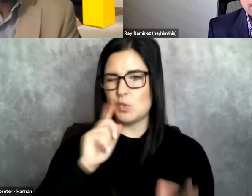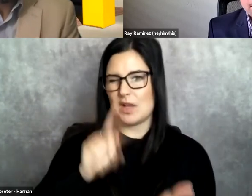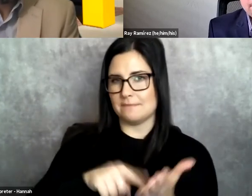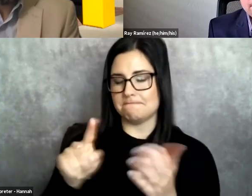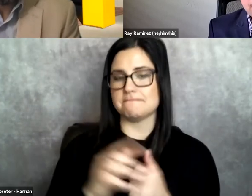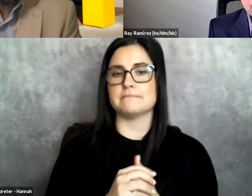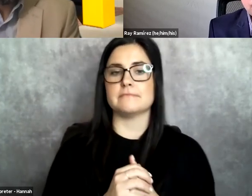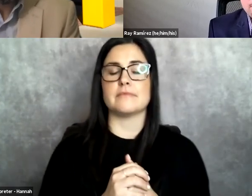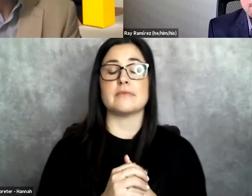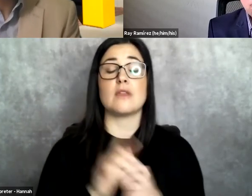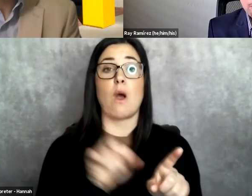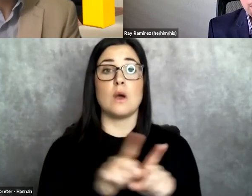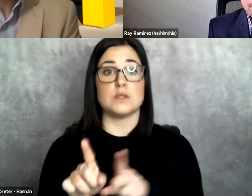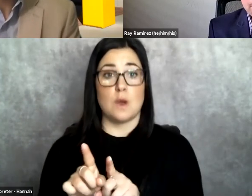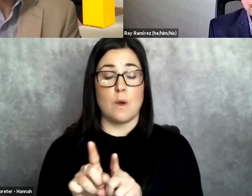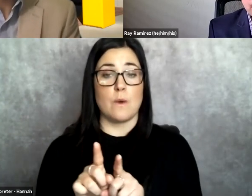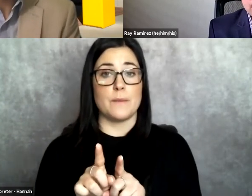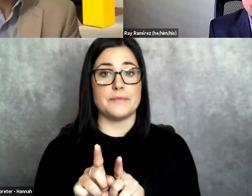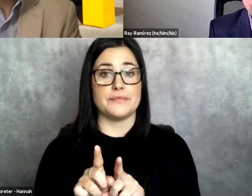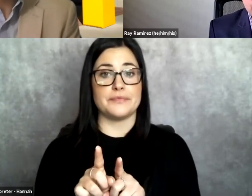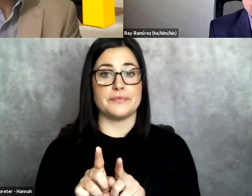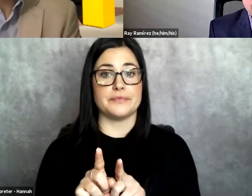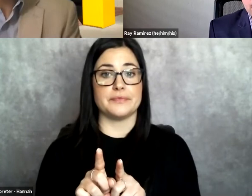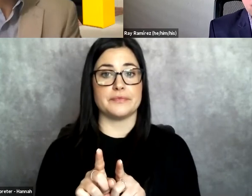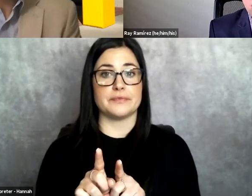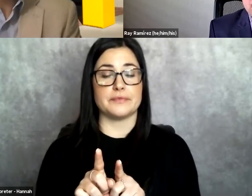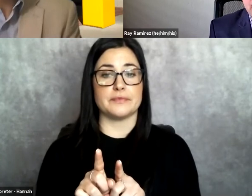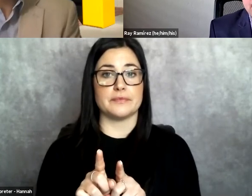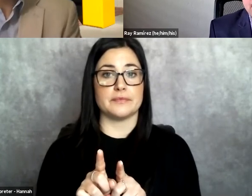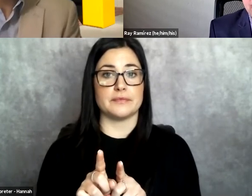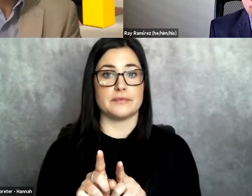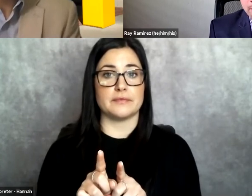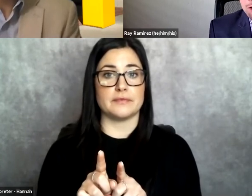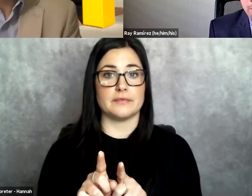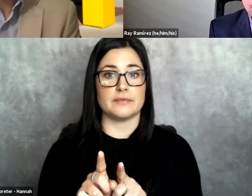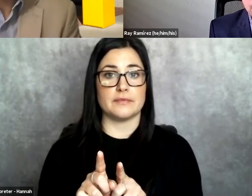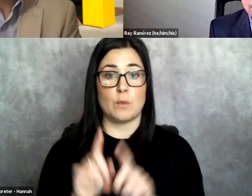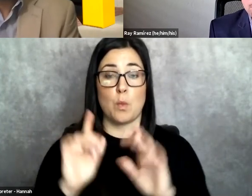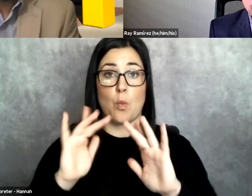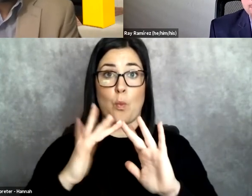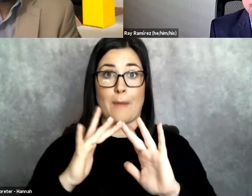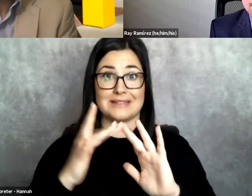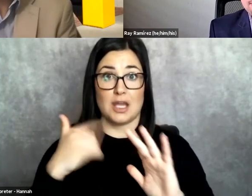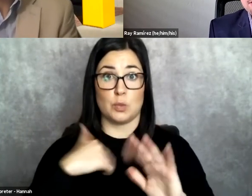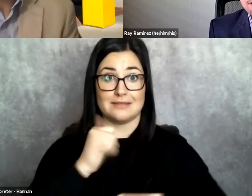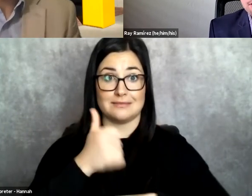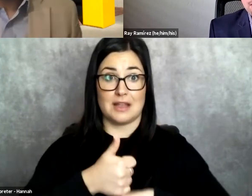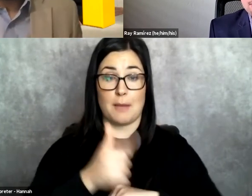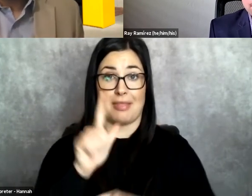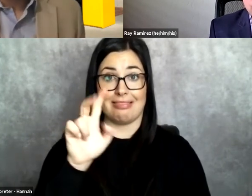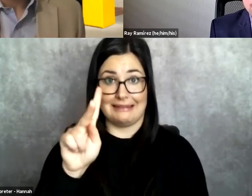Danny, is somewhere in the C-VENT website today, we can create a link to resources,